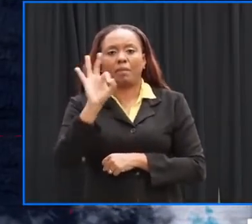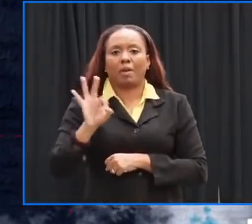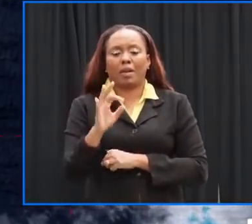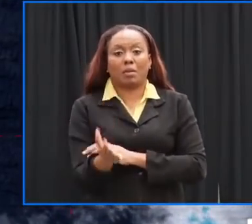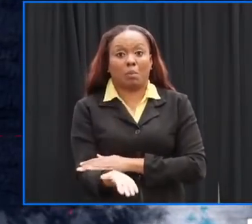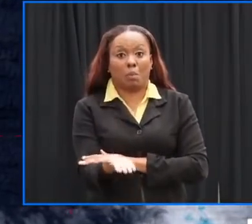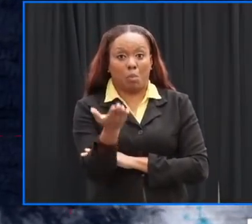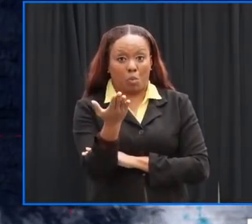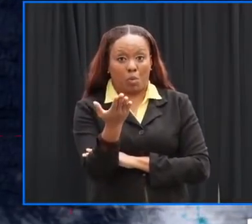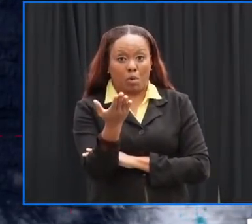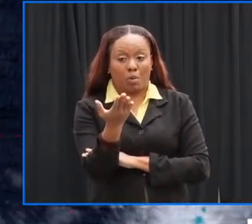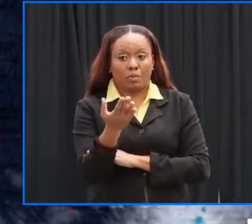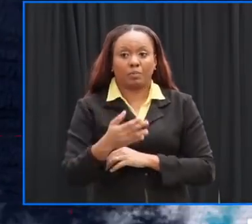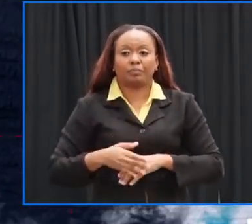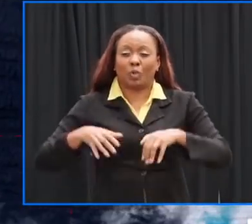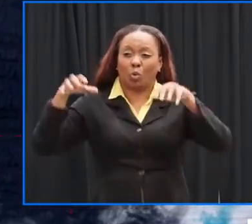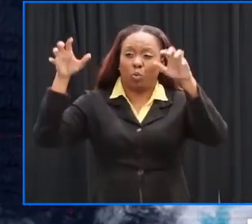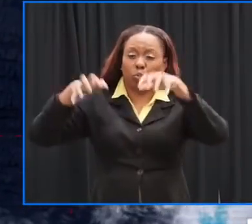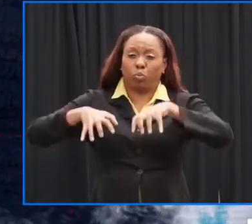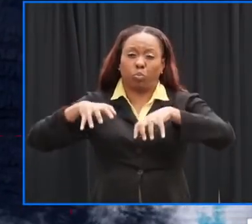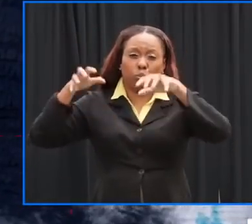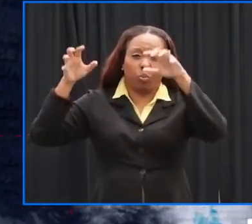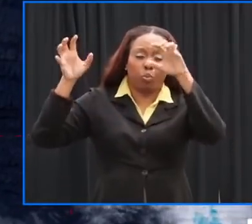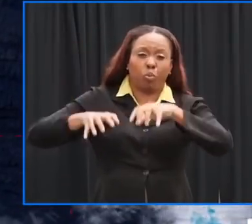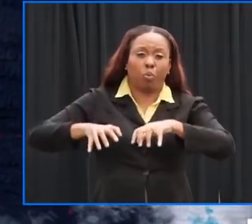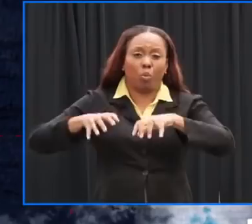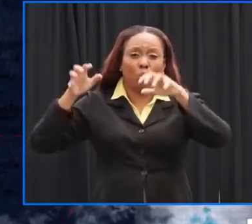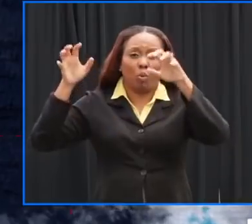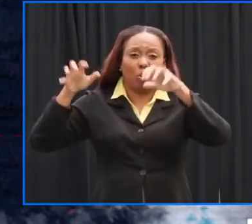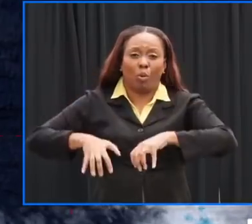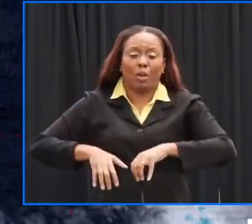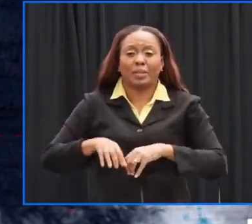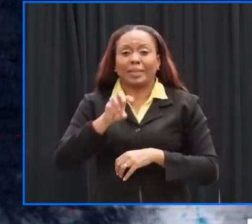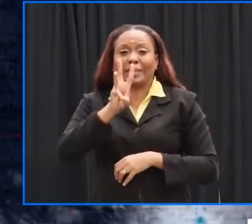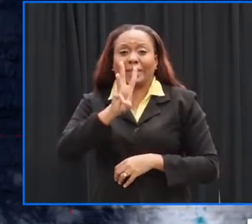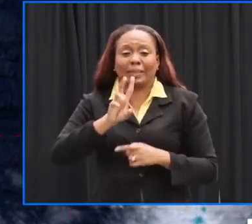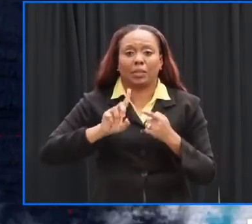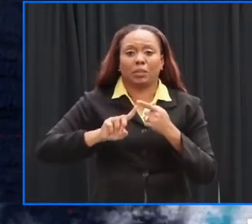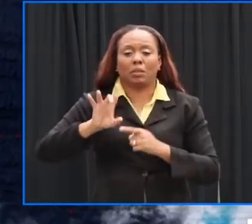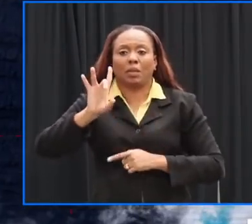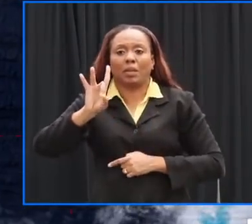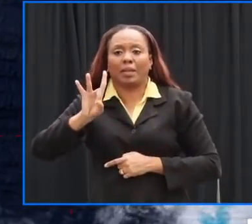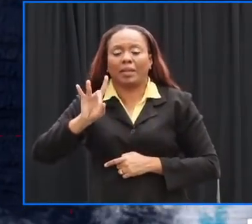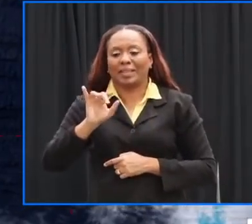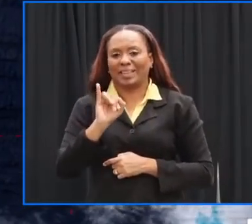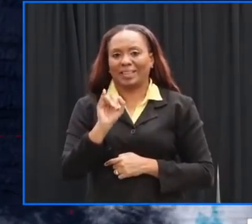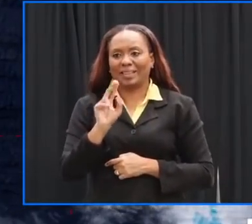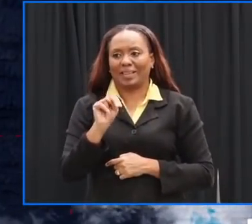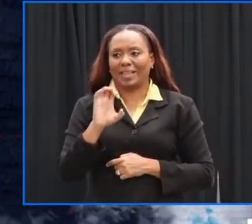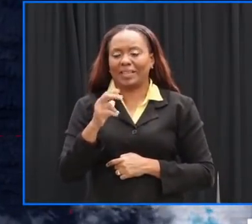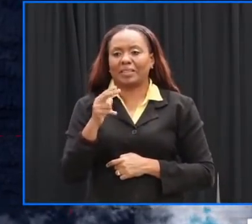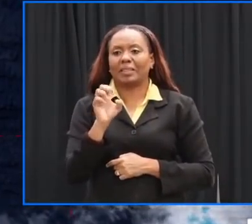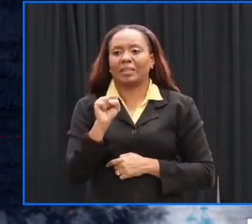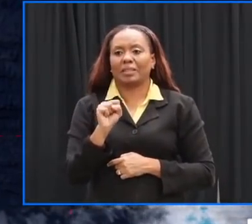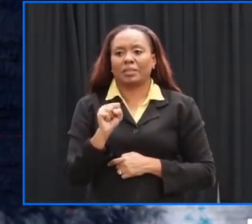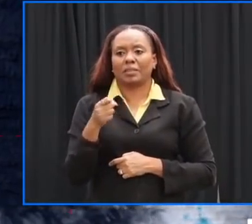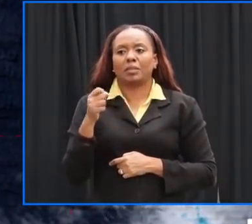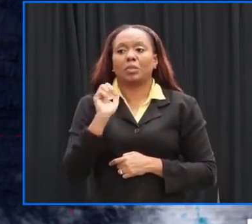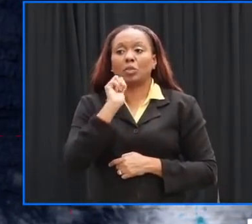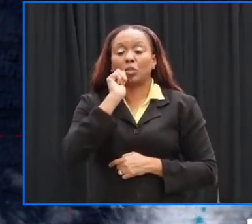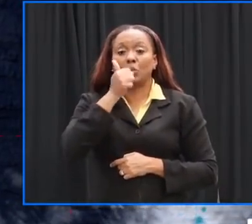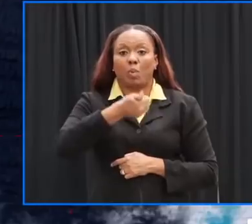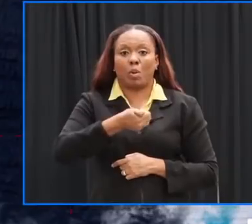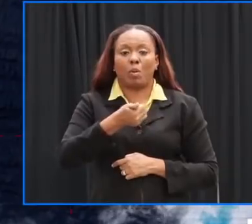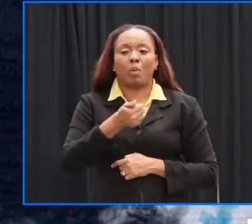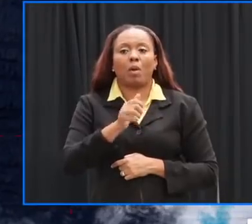rainfall accumulations of six to eight inches are forecast across Barbados on Friday